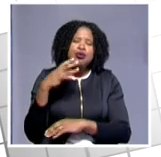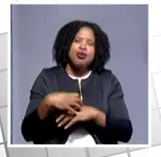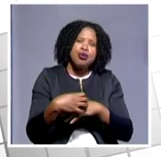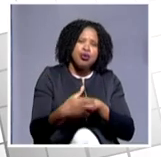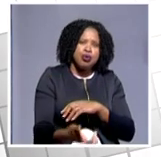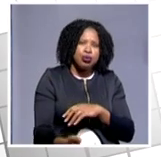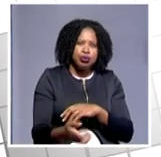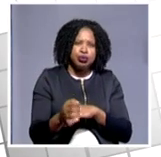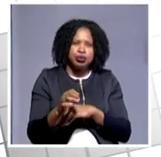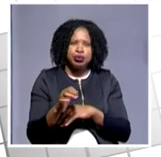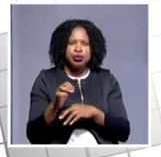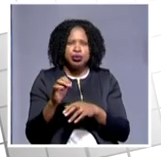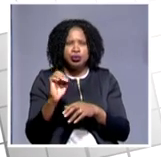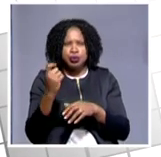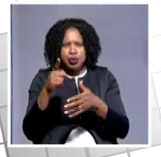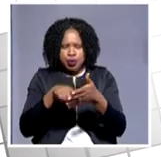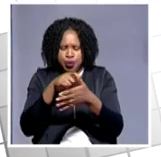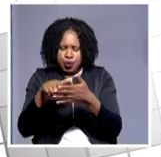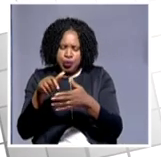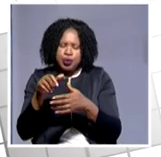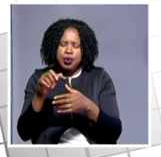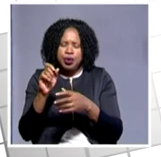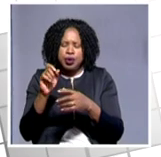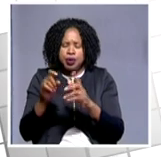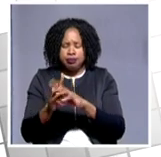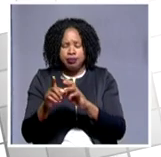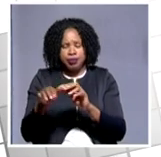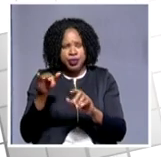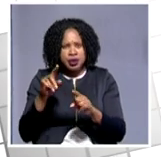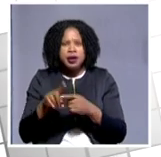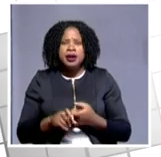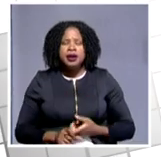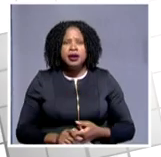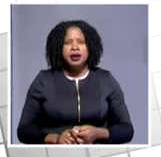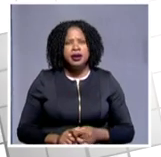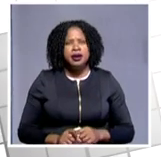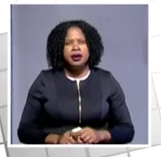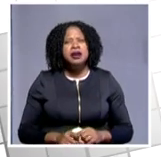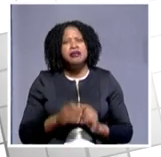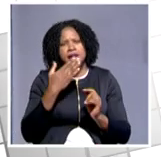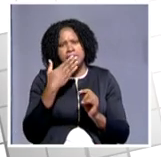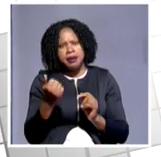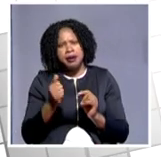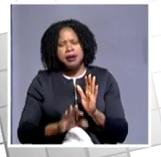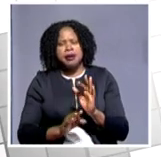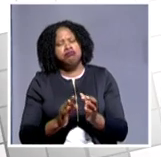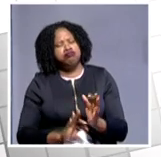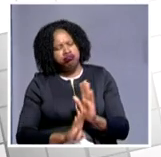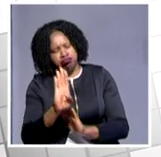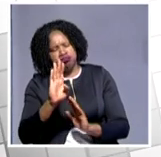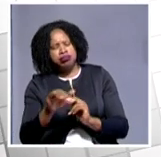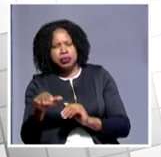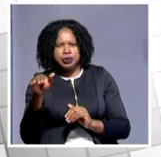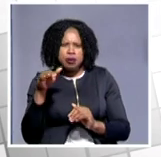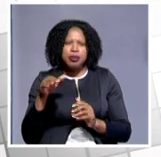presidential election. And it remains defiant to say that, no, to the last end I worked for a better deal for Zimbabwe and went into a unity government as